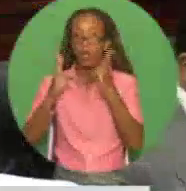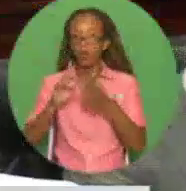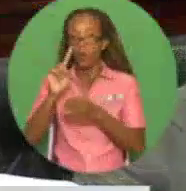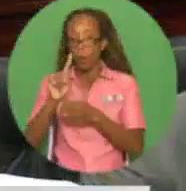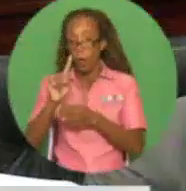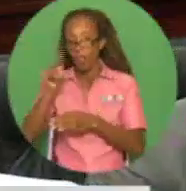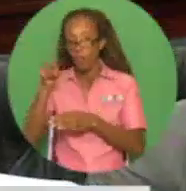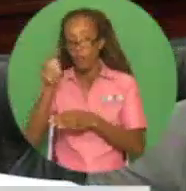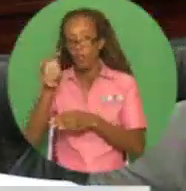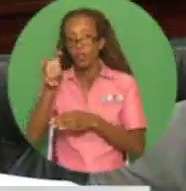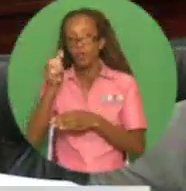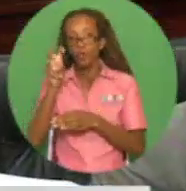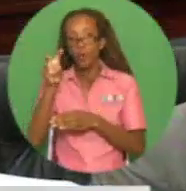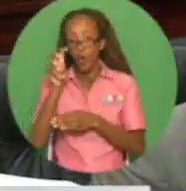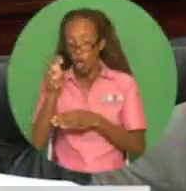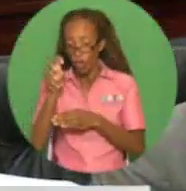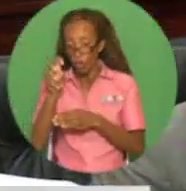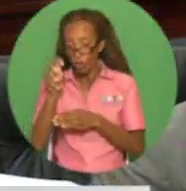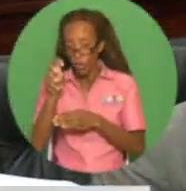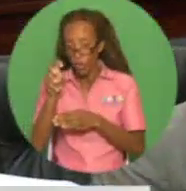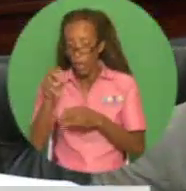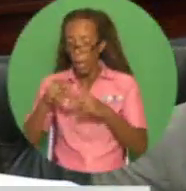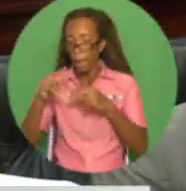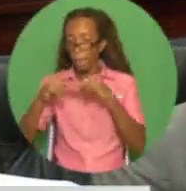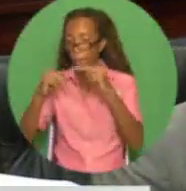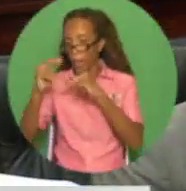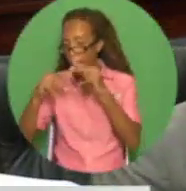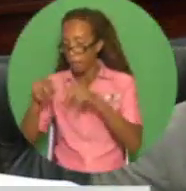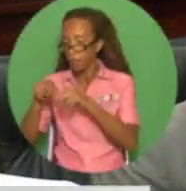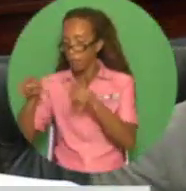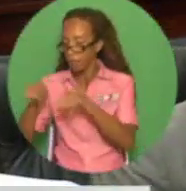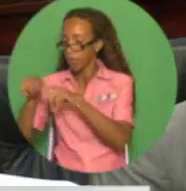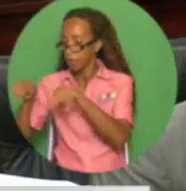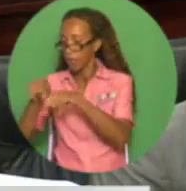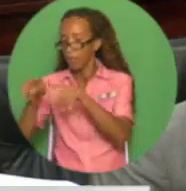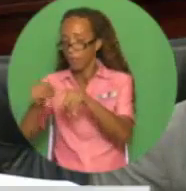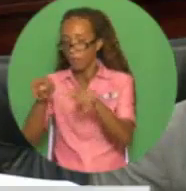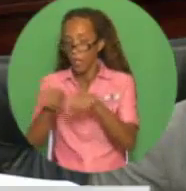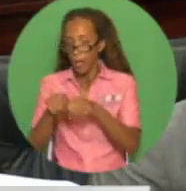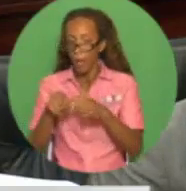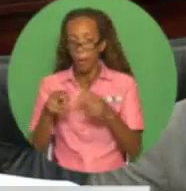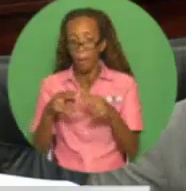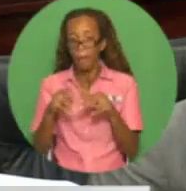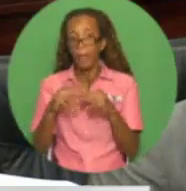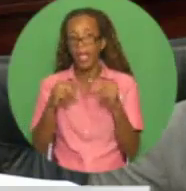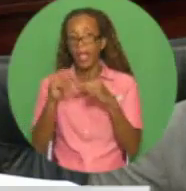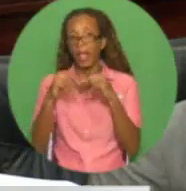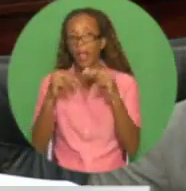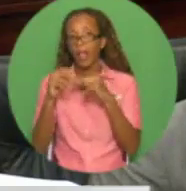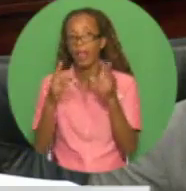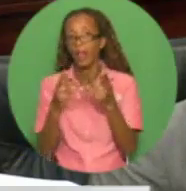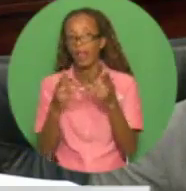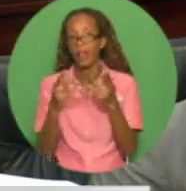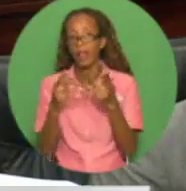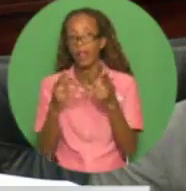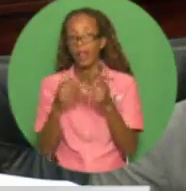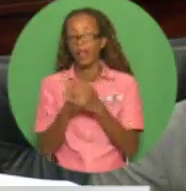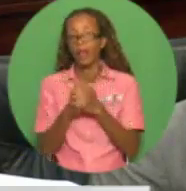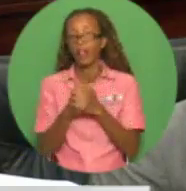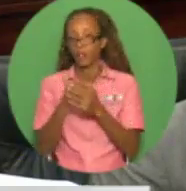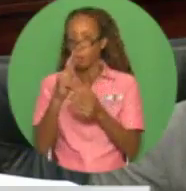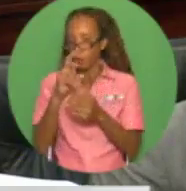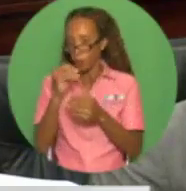the cost of construction from $1,200 per square foot, which prevailed in the period 2011